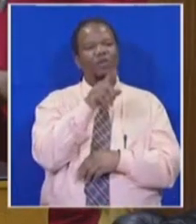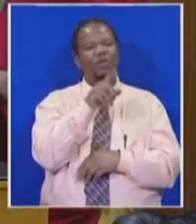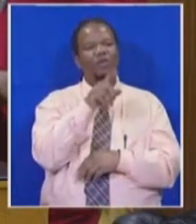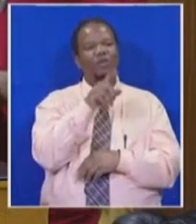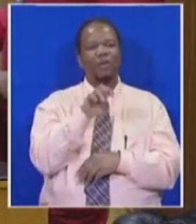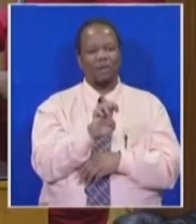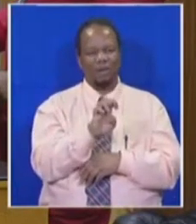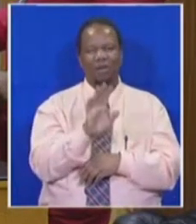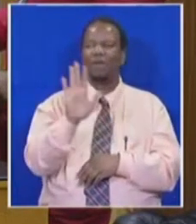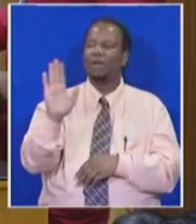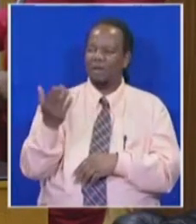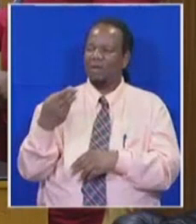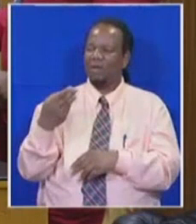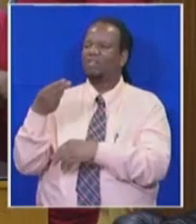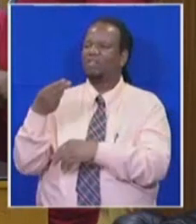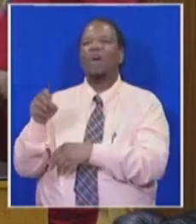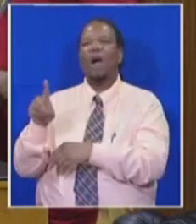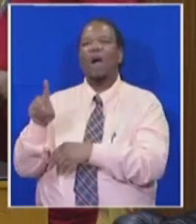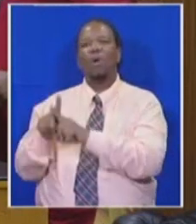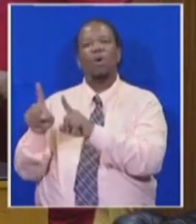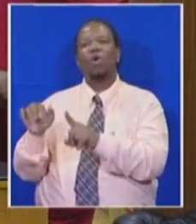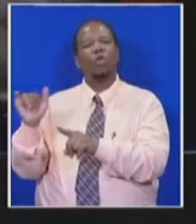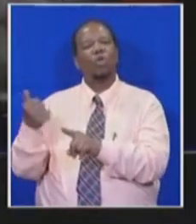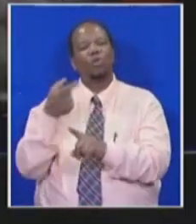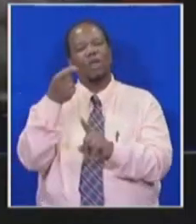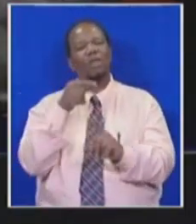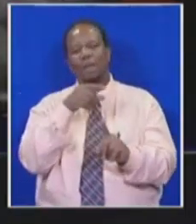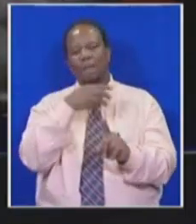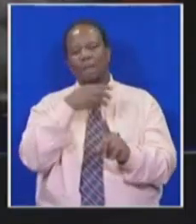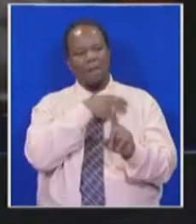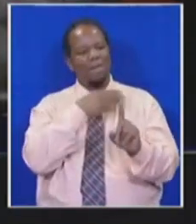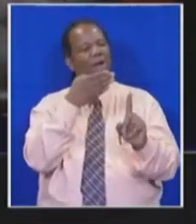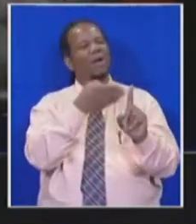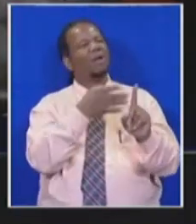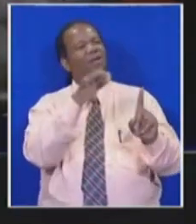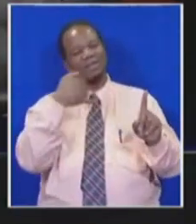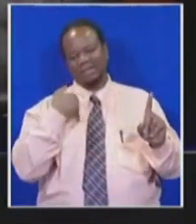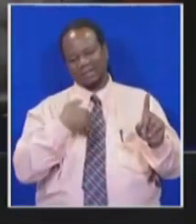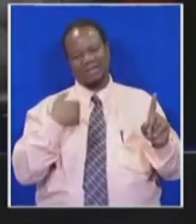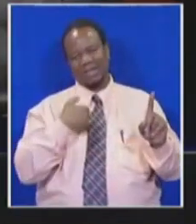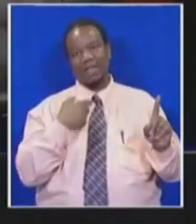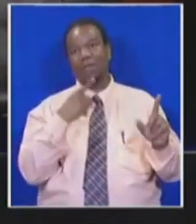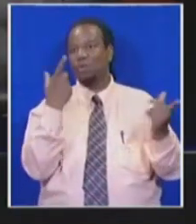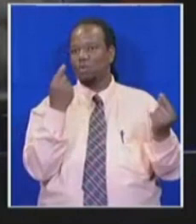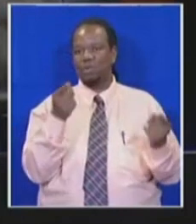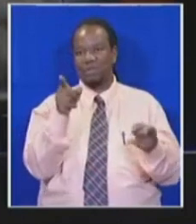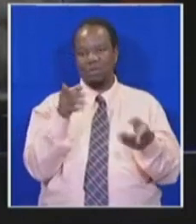Honourable Shivambo, the rules require you not to call any member by his surname in the way in which you did.